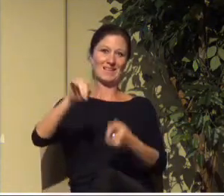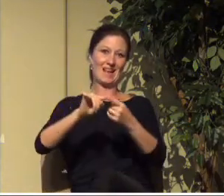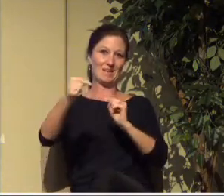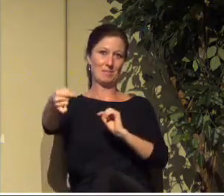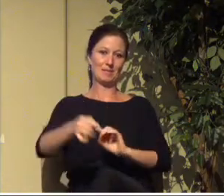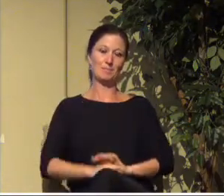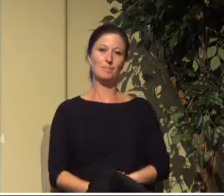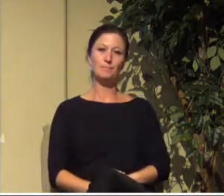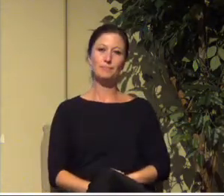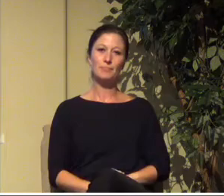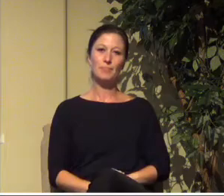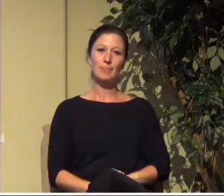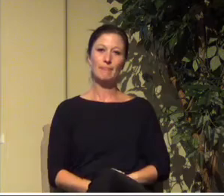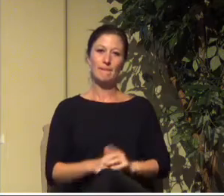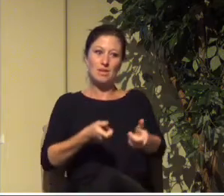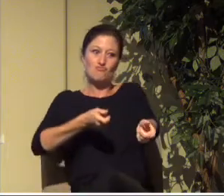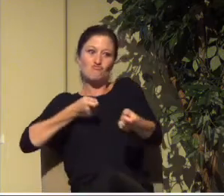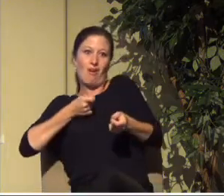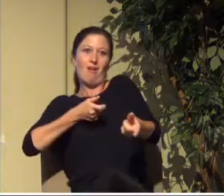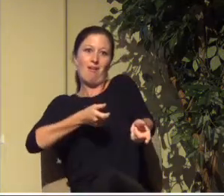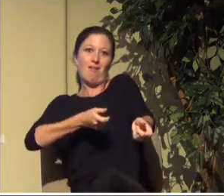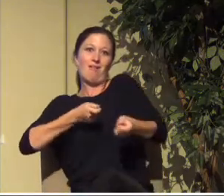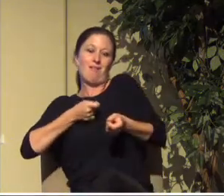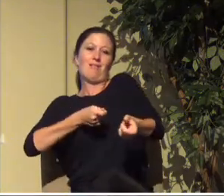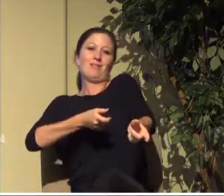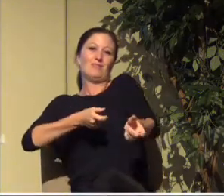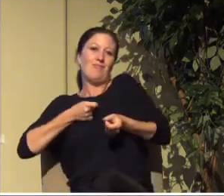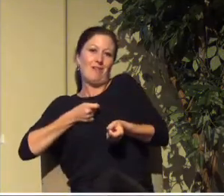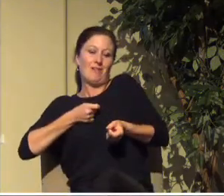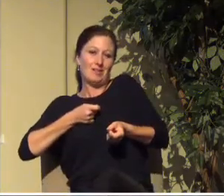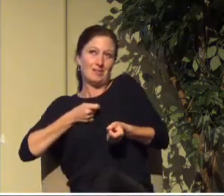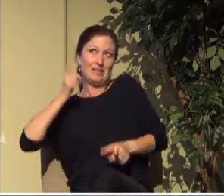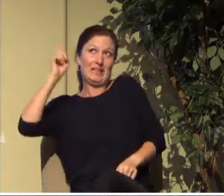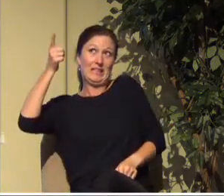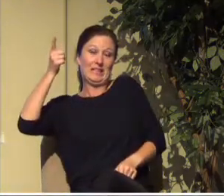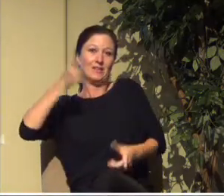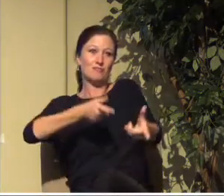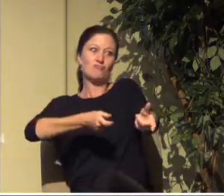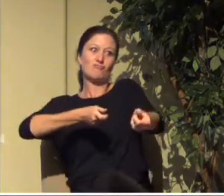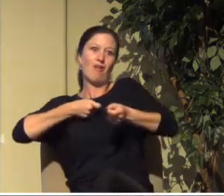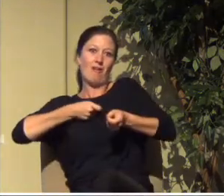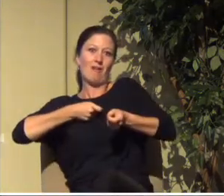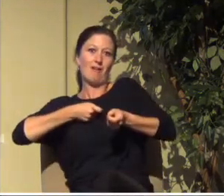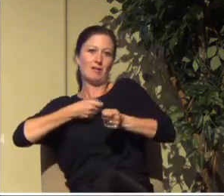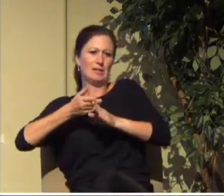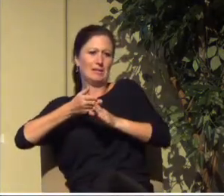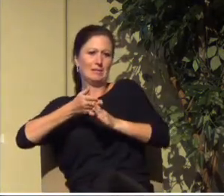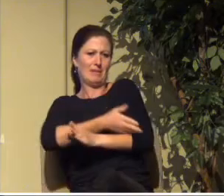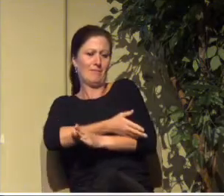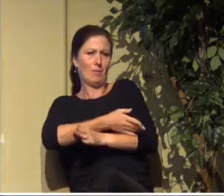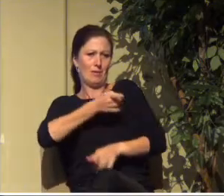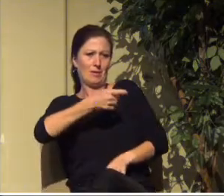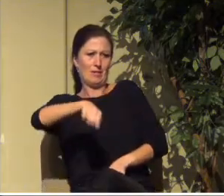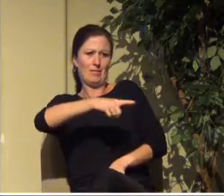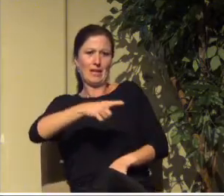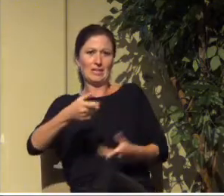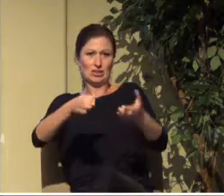Predestination is about him drawing them in and deciding to do so before they ever had a chance.